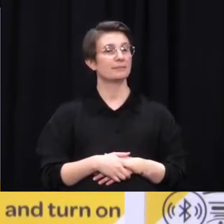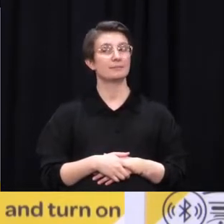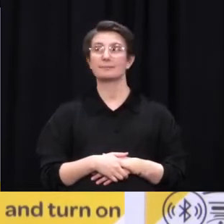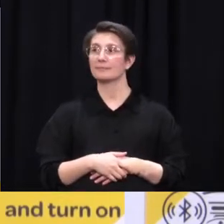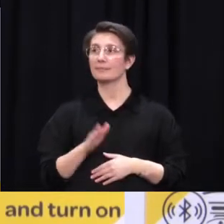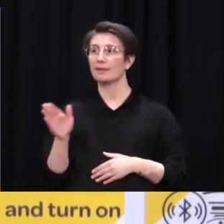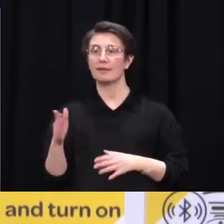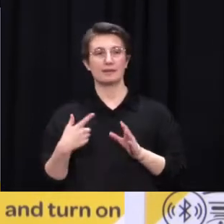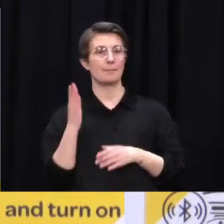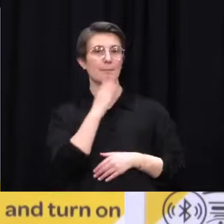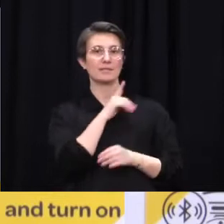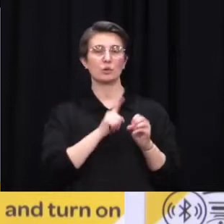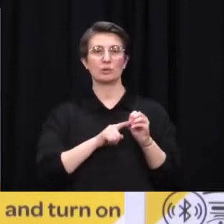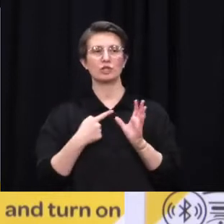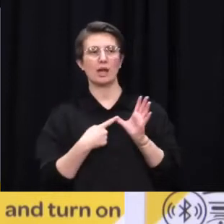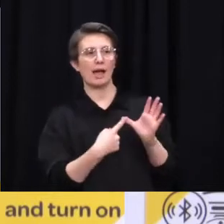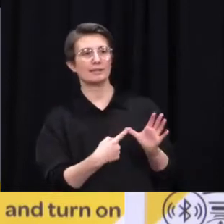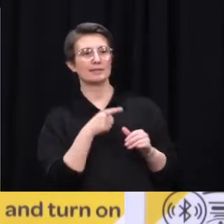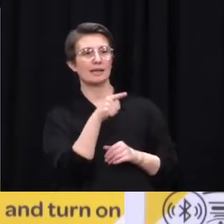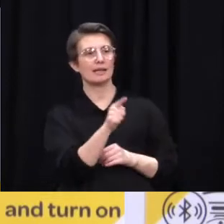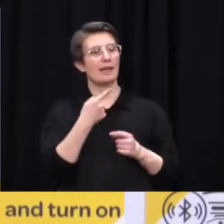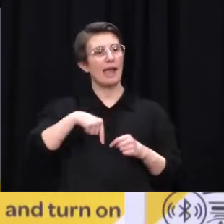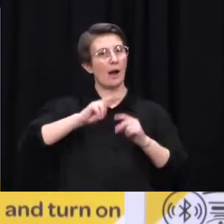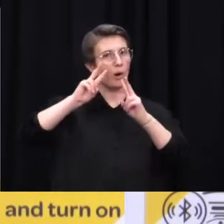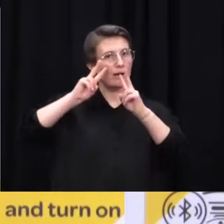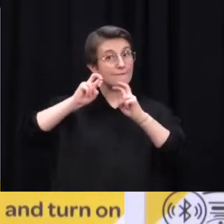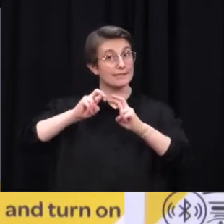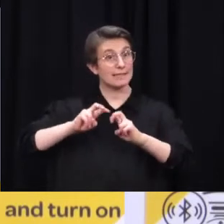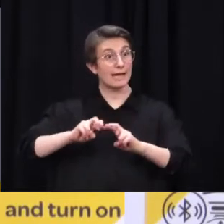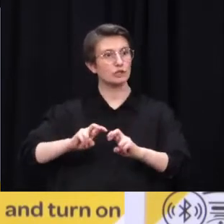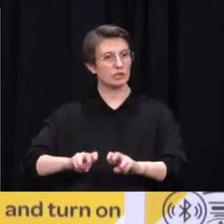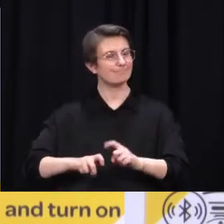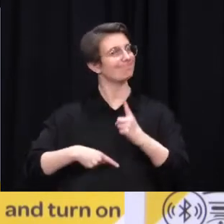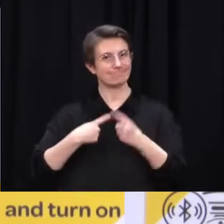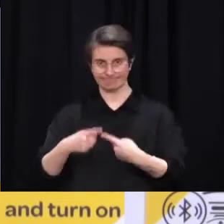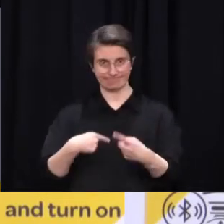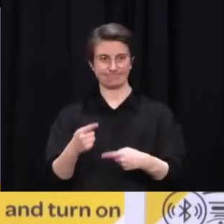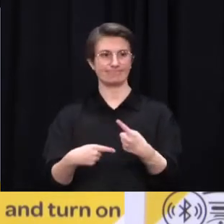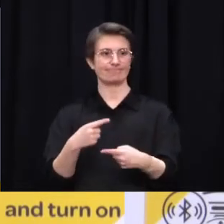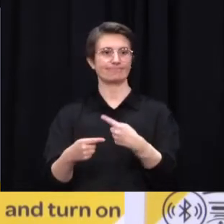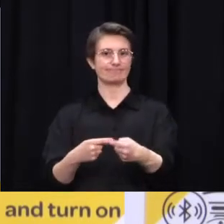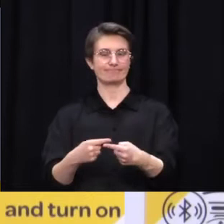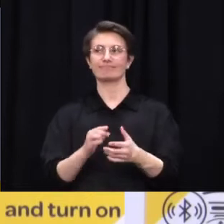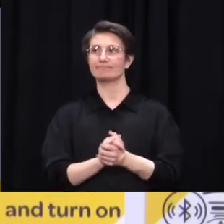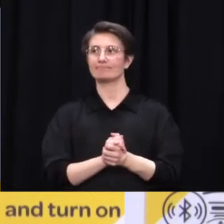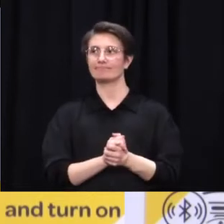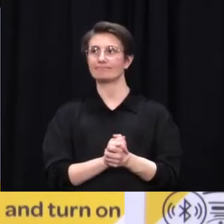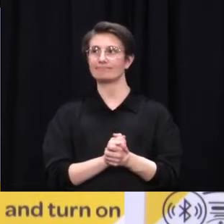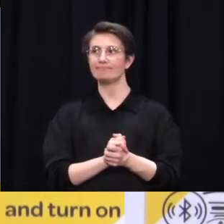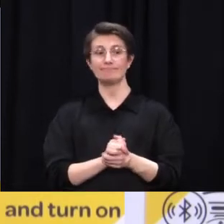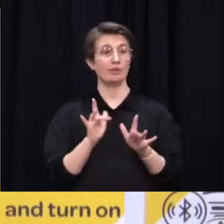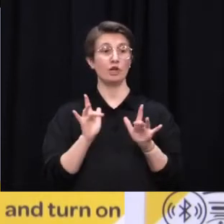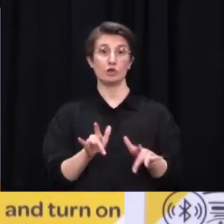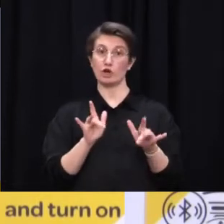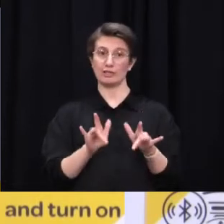investigation remains an investigation. So we are running down every lead that we possibly can. We haven't got a confirmed hypothesis